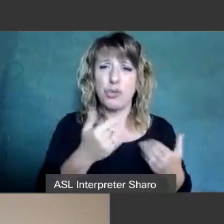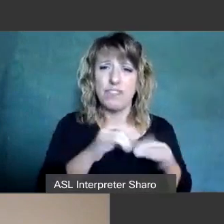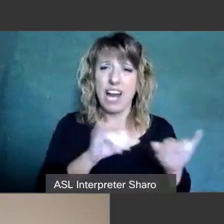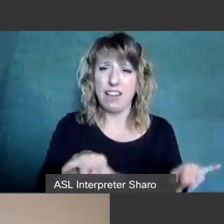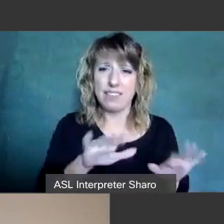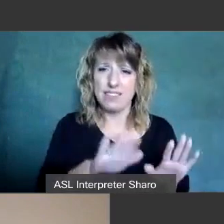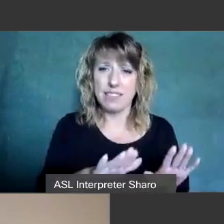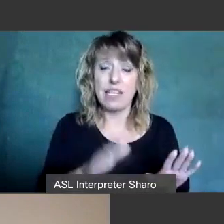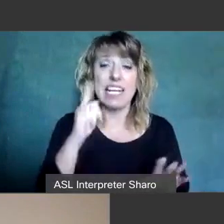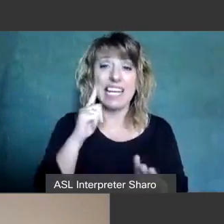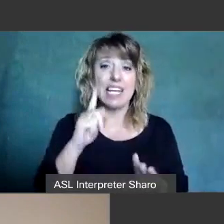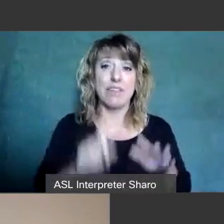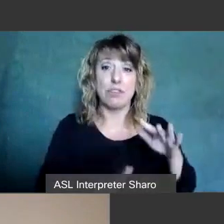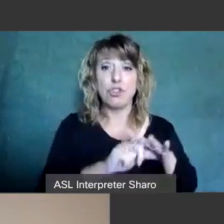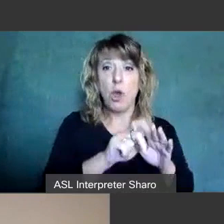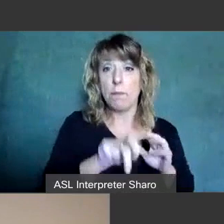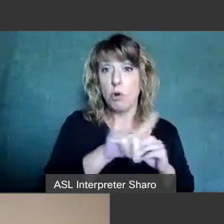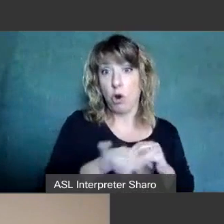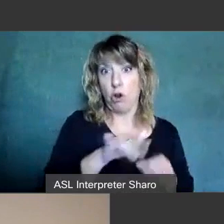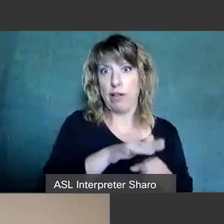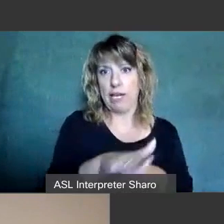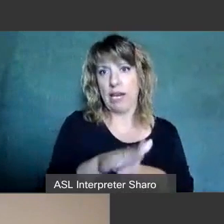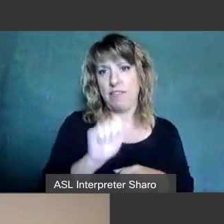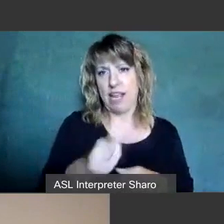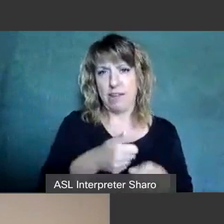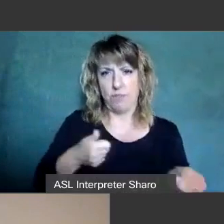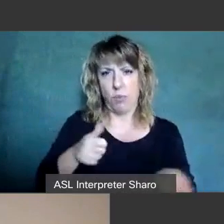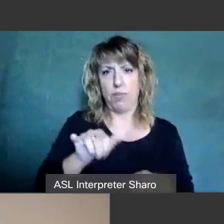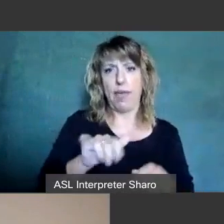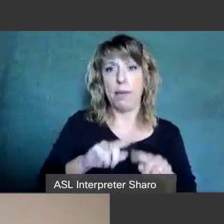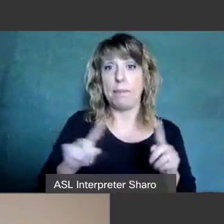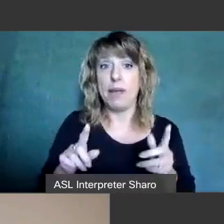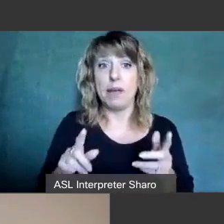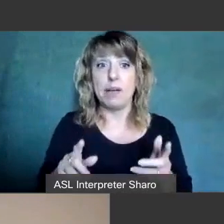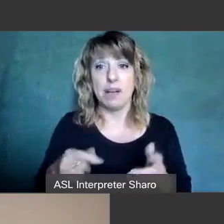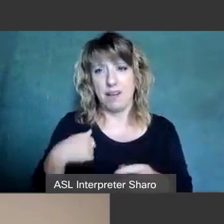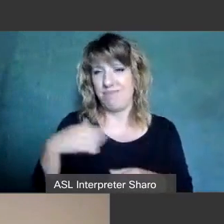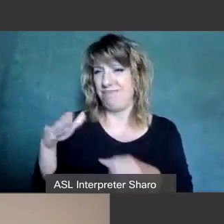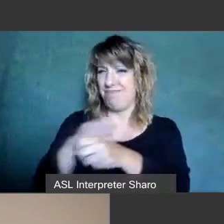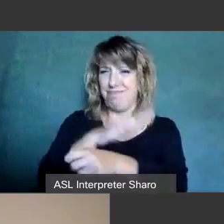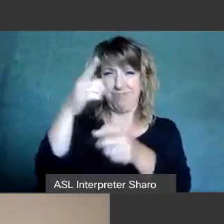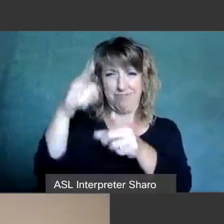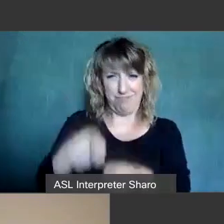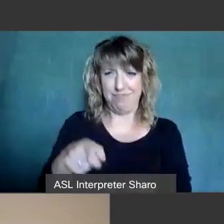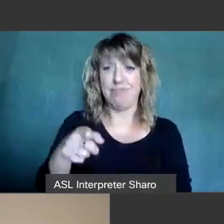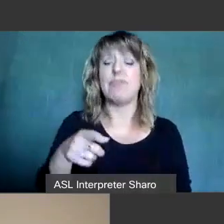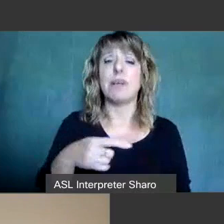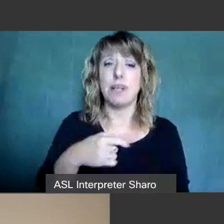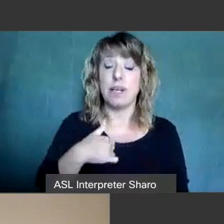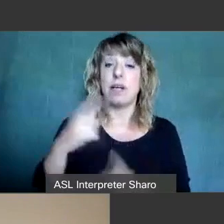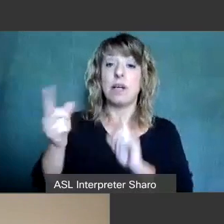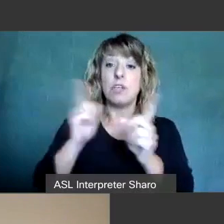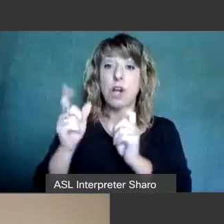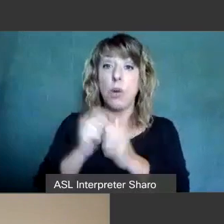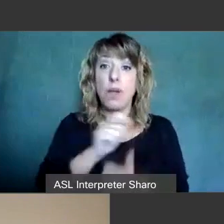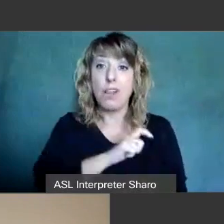if you do it early enough you can avoid that impediment but i i couldn't agree with you more uh when i talk to to law